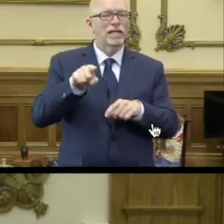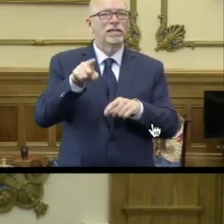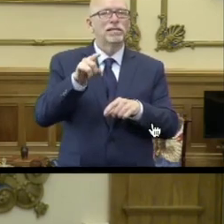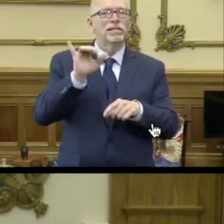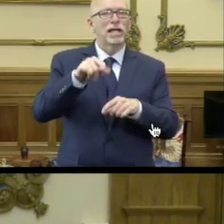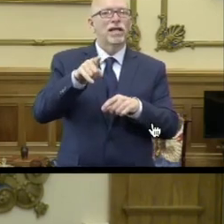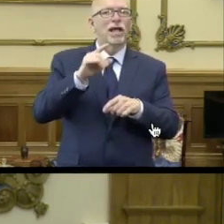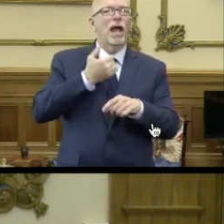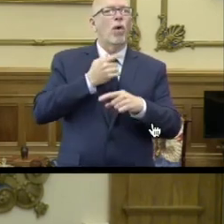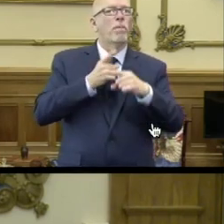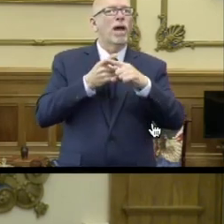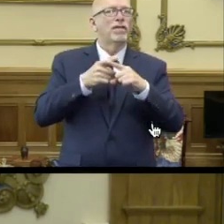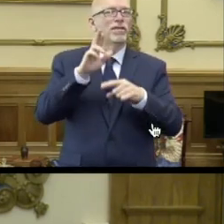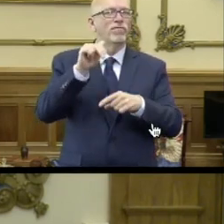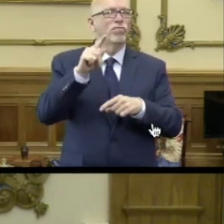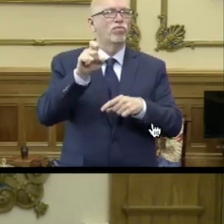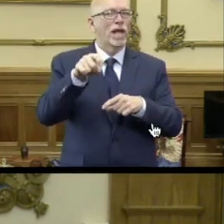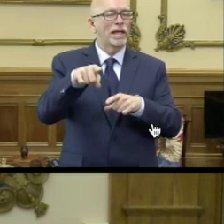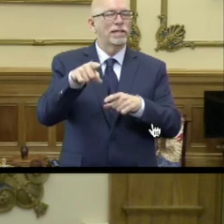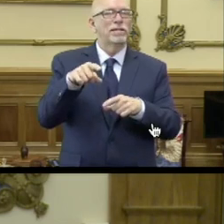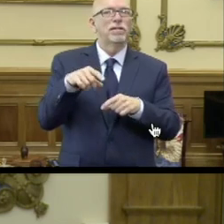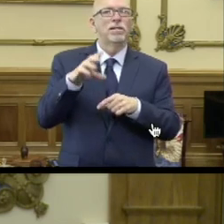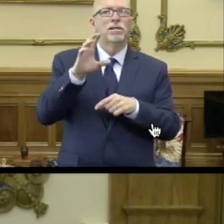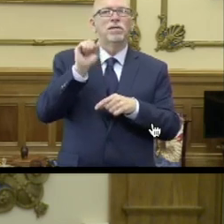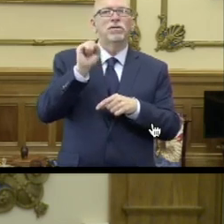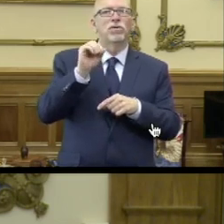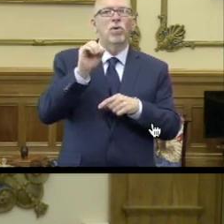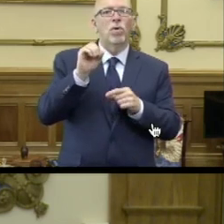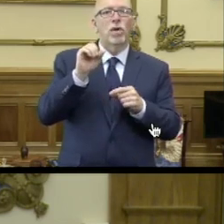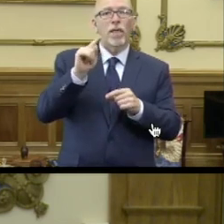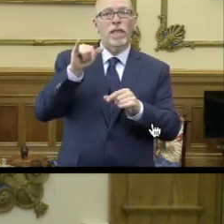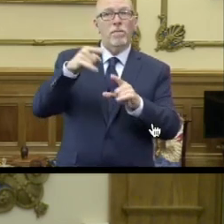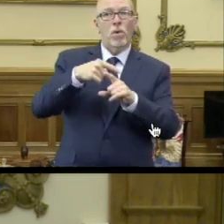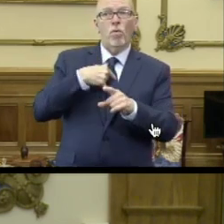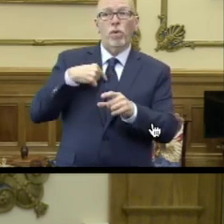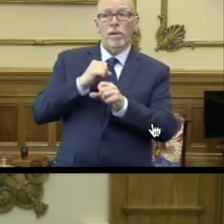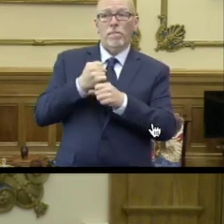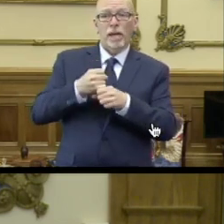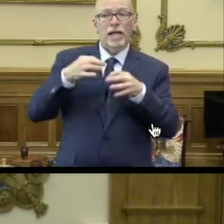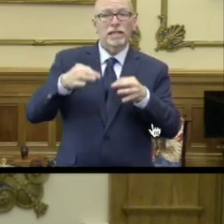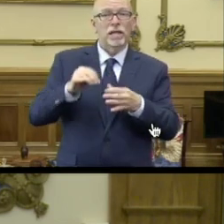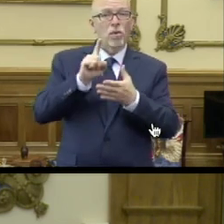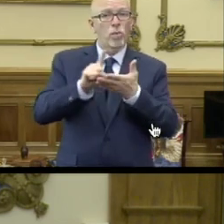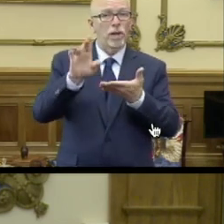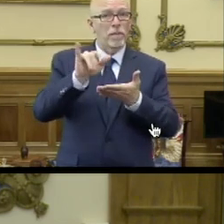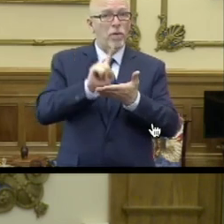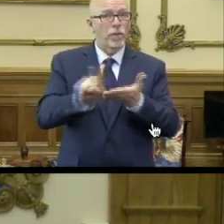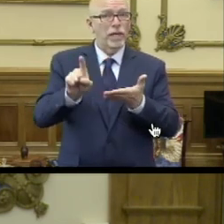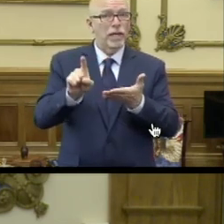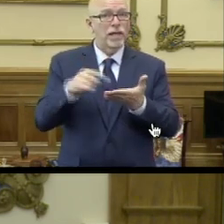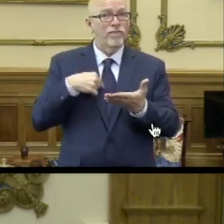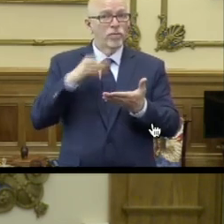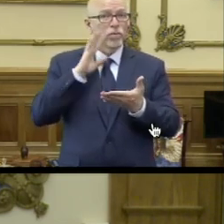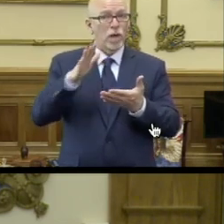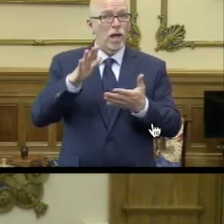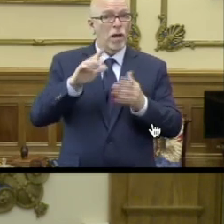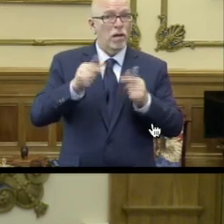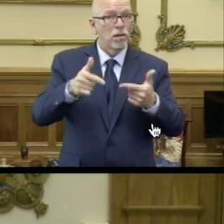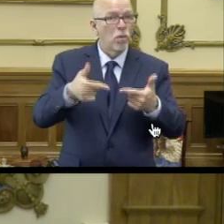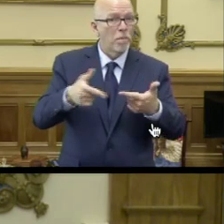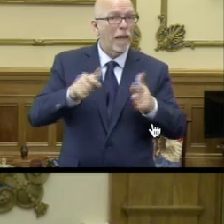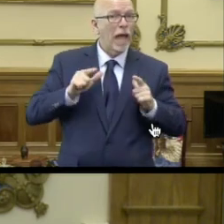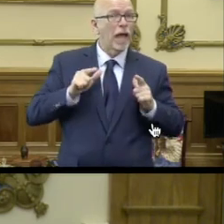true positivity rate will be. So at that point, are we making a decision on a weekly basis as to whether we roll back then? I mean,